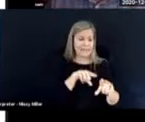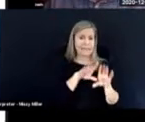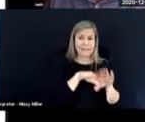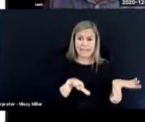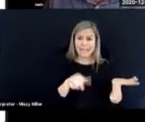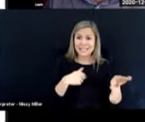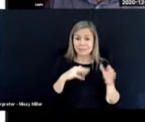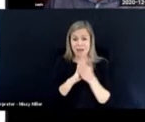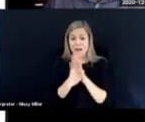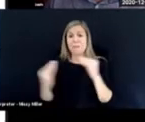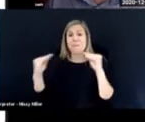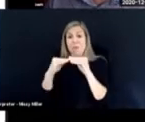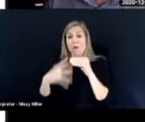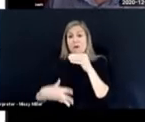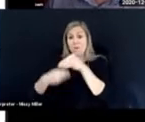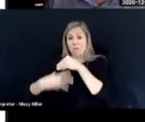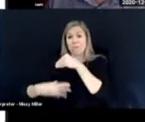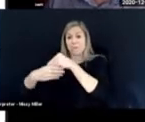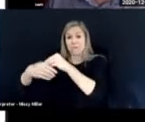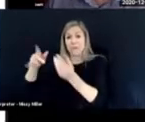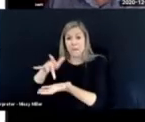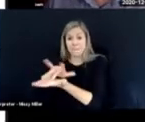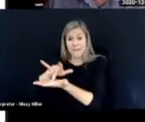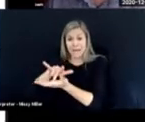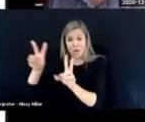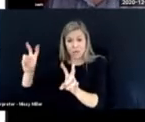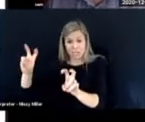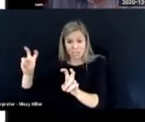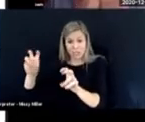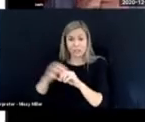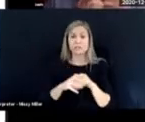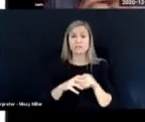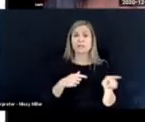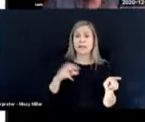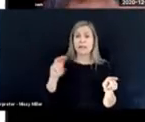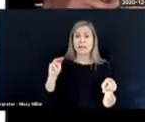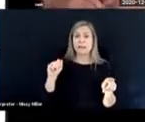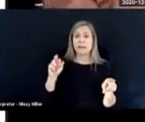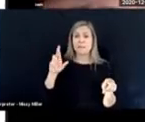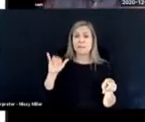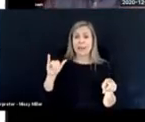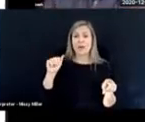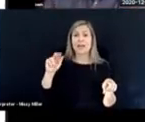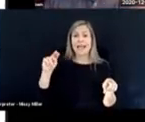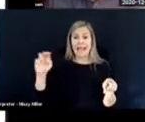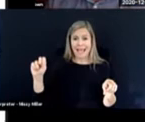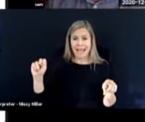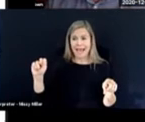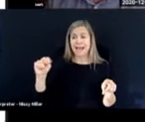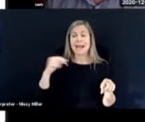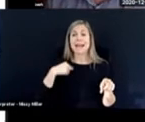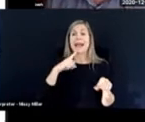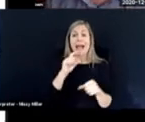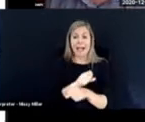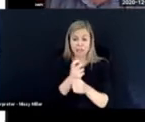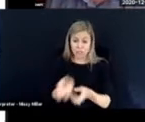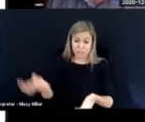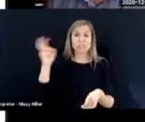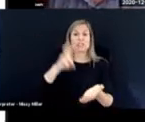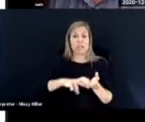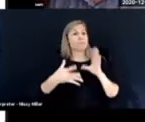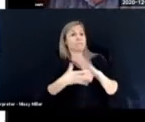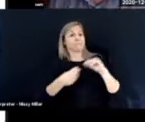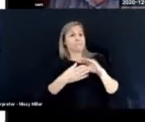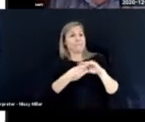The kids are getting more and more medical issues. And Marianne actually stood up and said